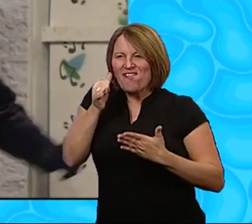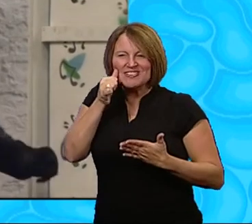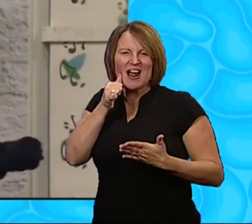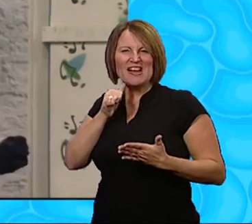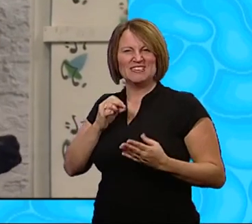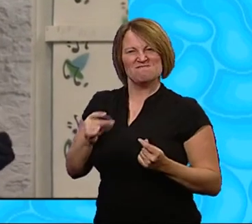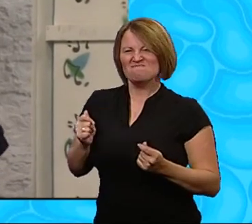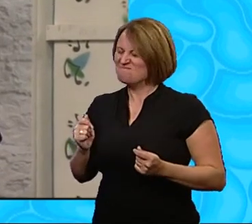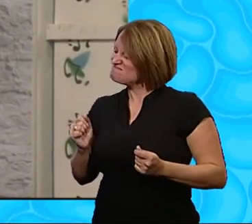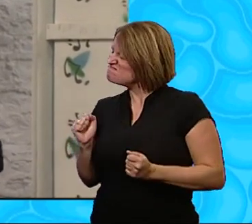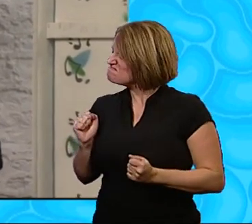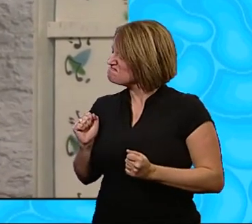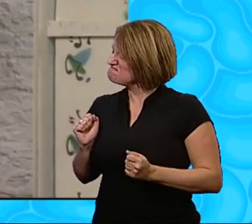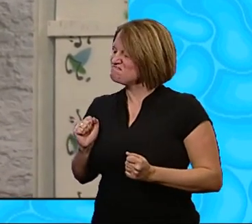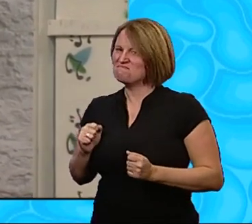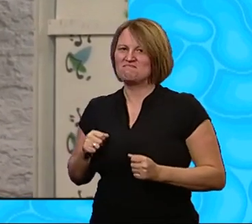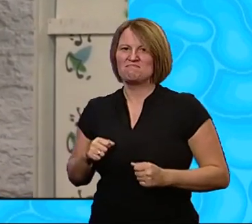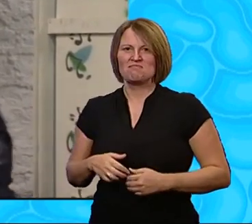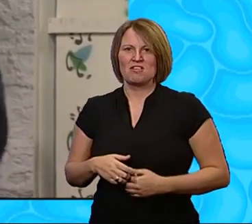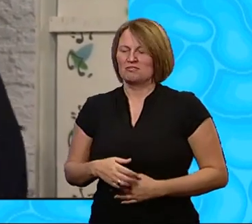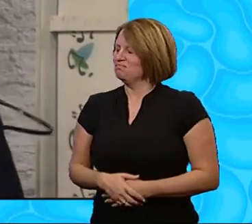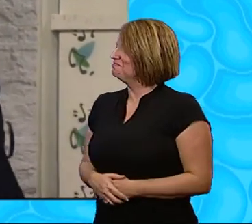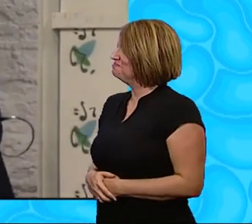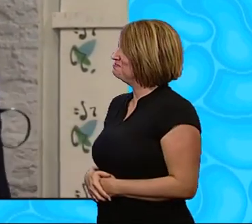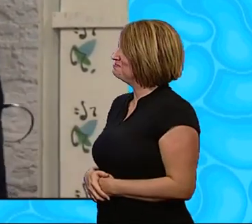Oh, I'm so dastardly Yeah